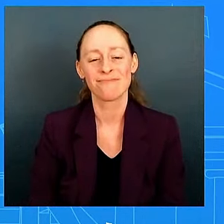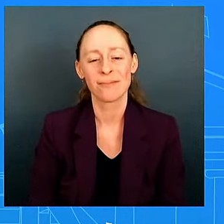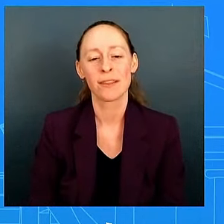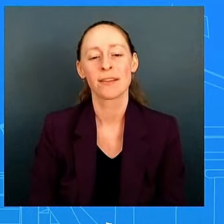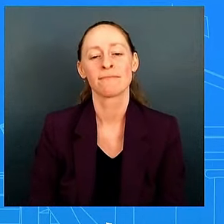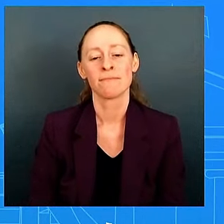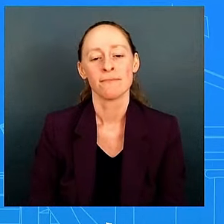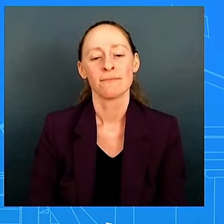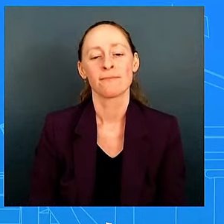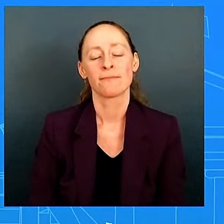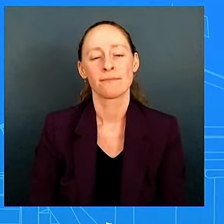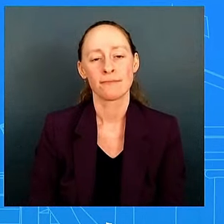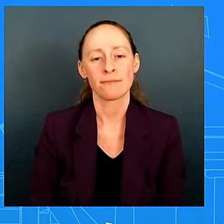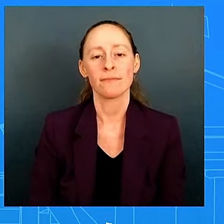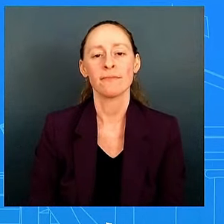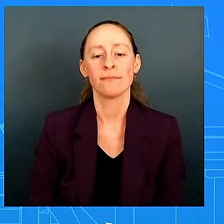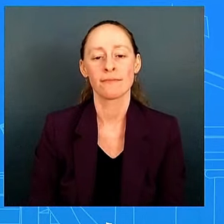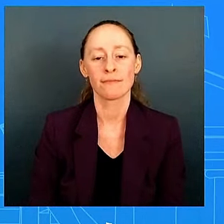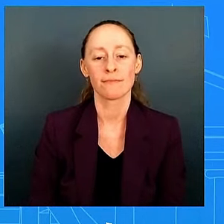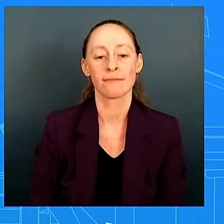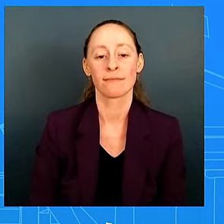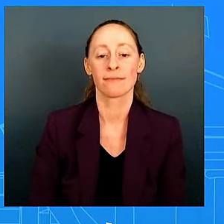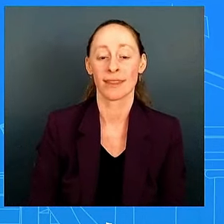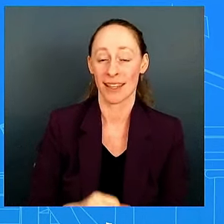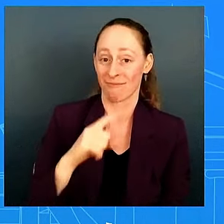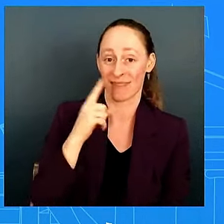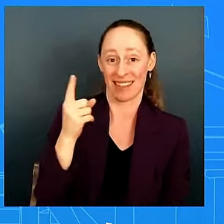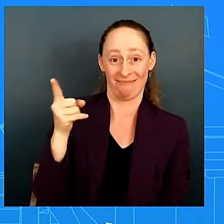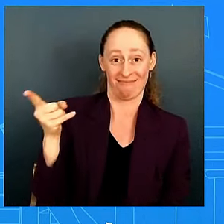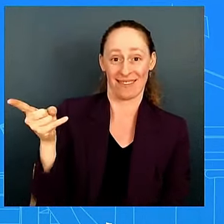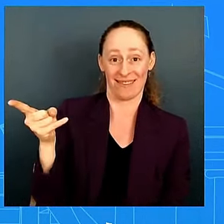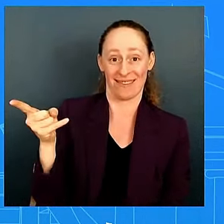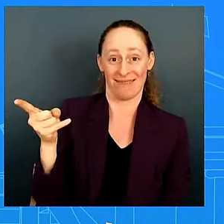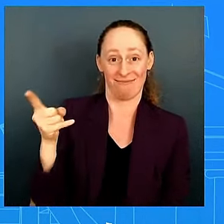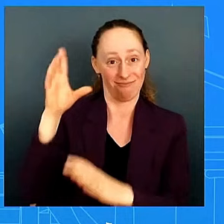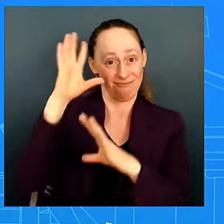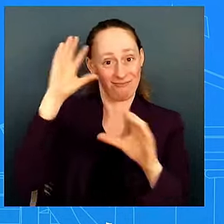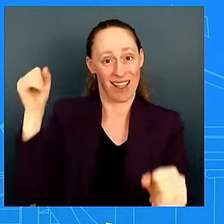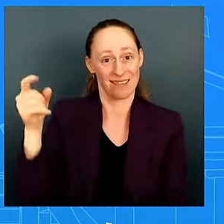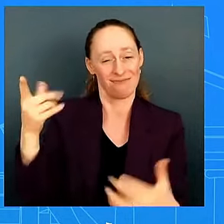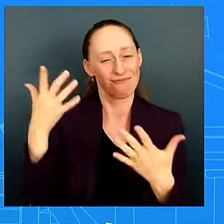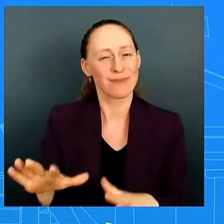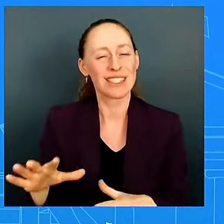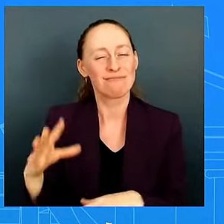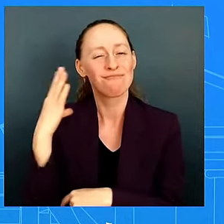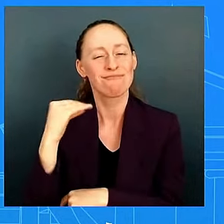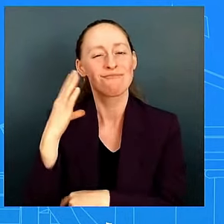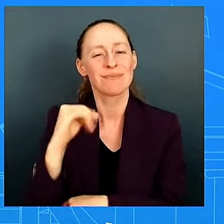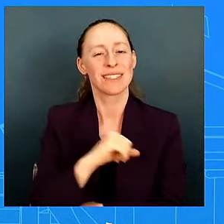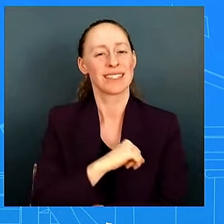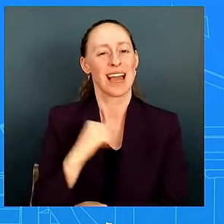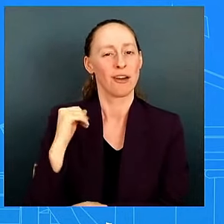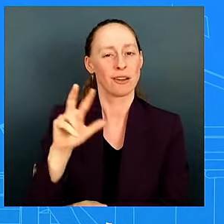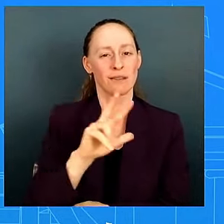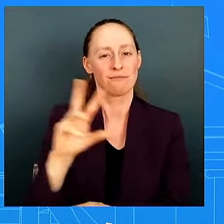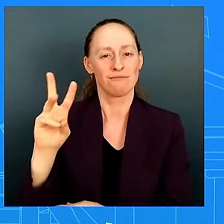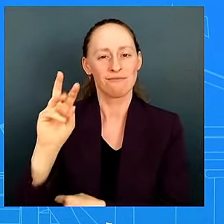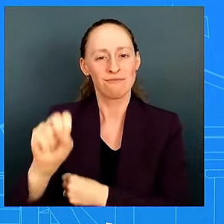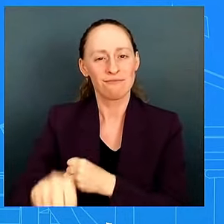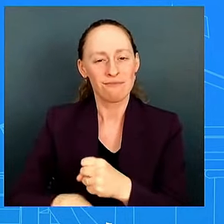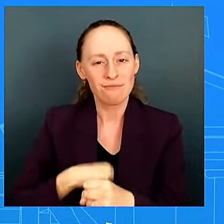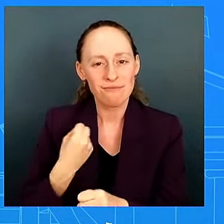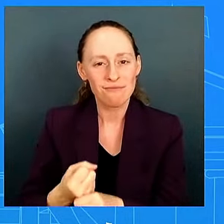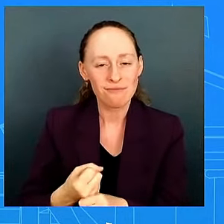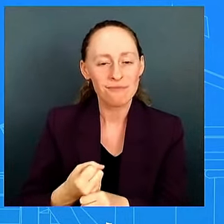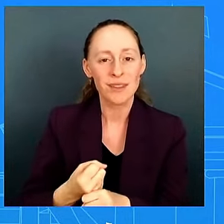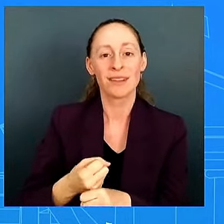this is a president that was a senator for 36 years he was a vice president as you all know i'm just repeating things that you all know for eight years and